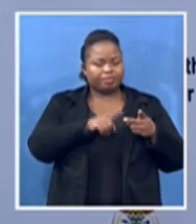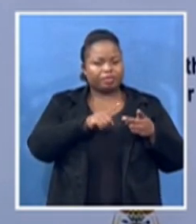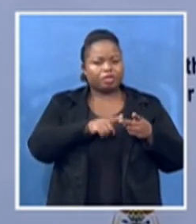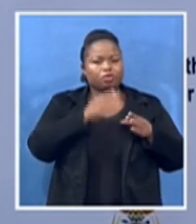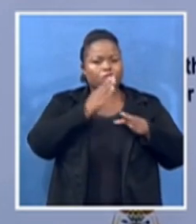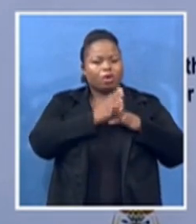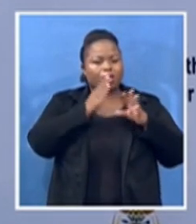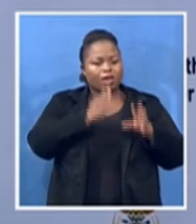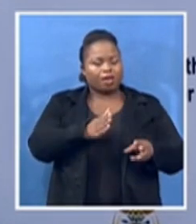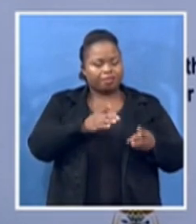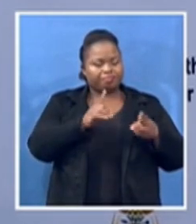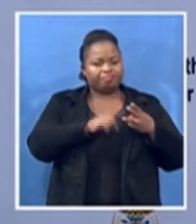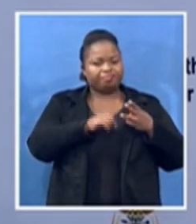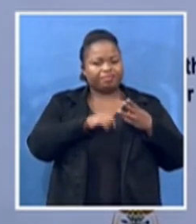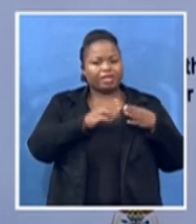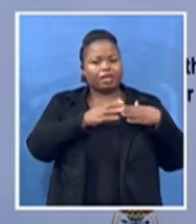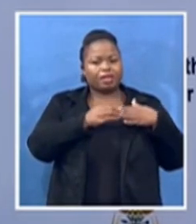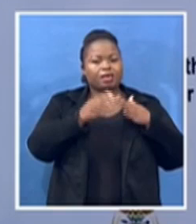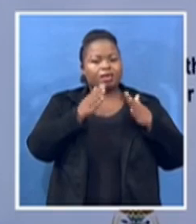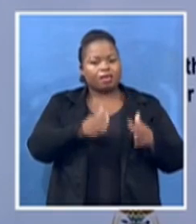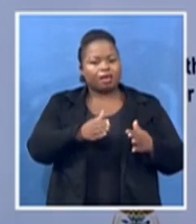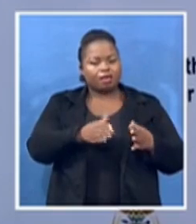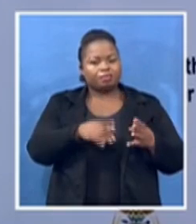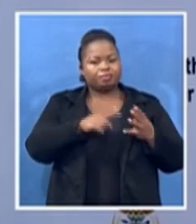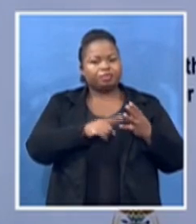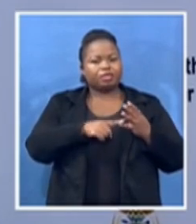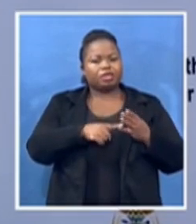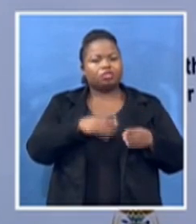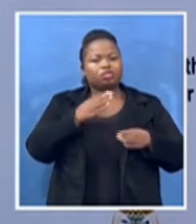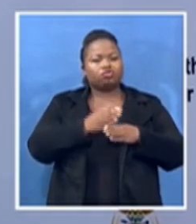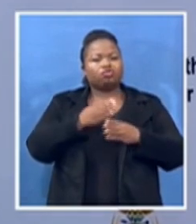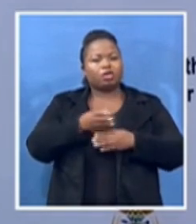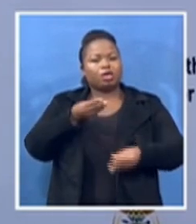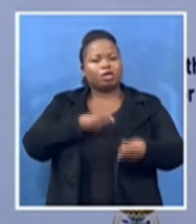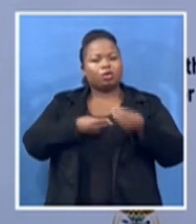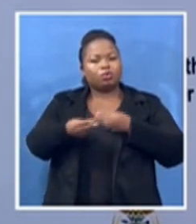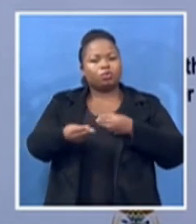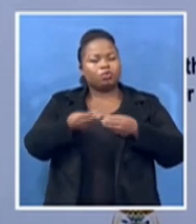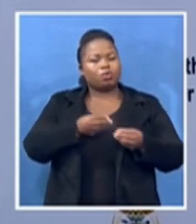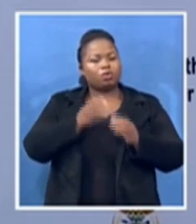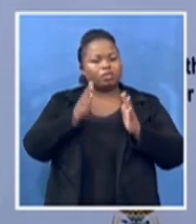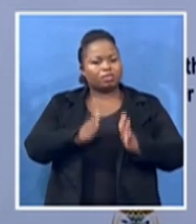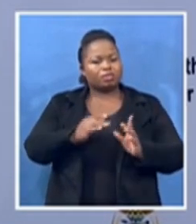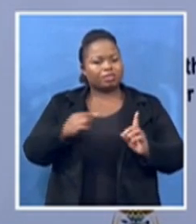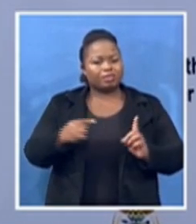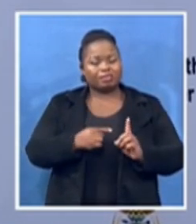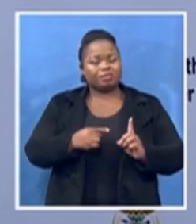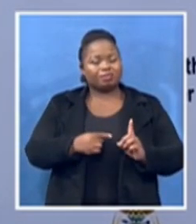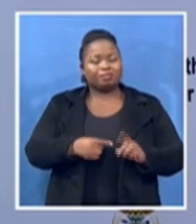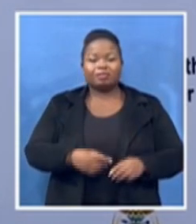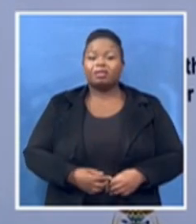trade unionist. You must talk about her as a spiritual leader.